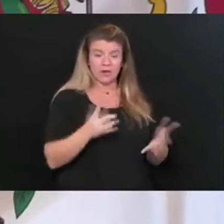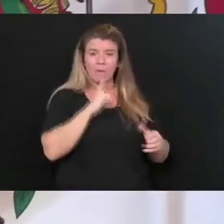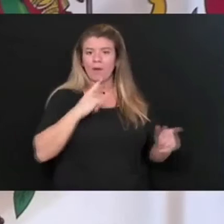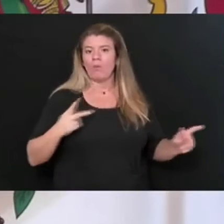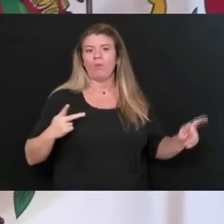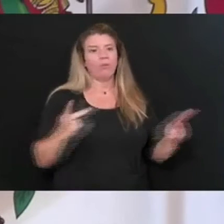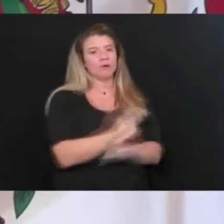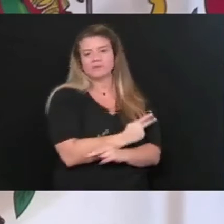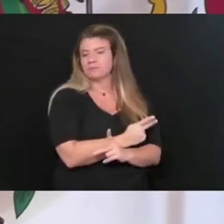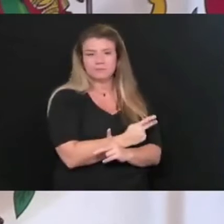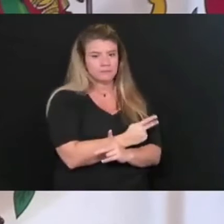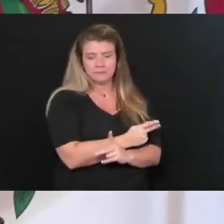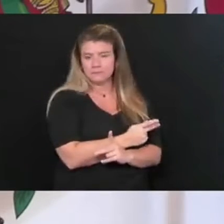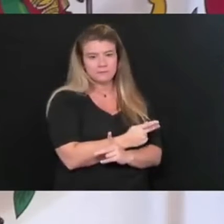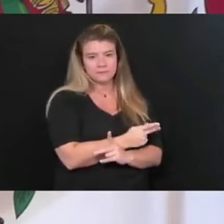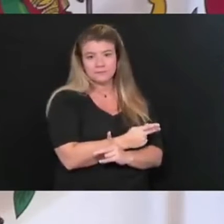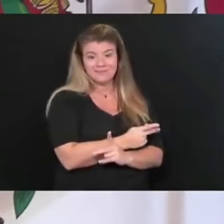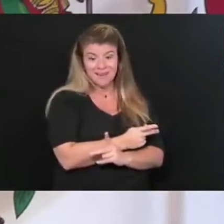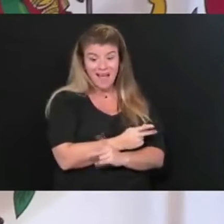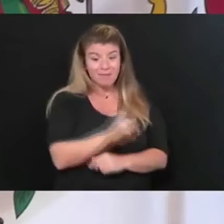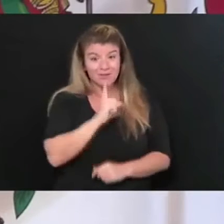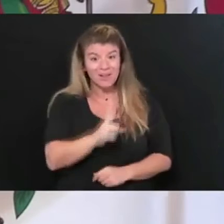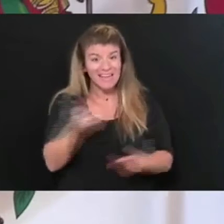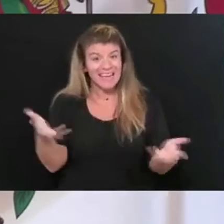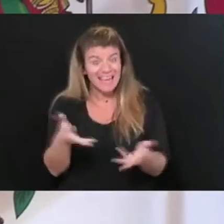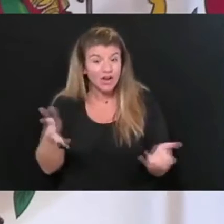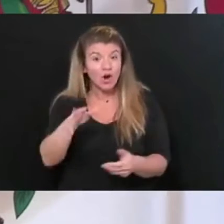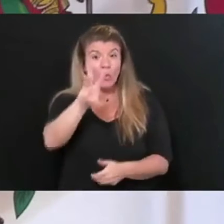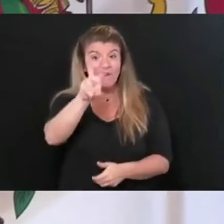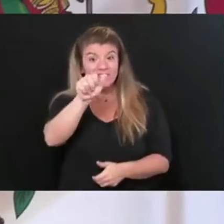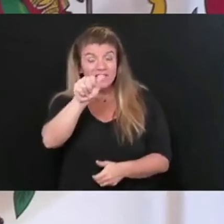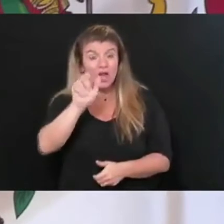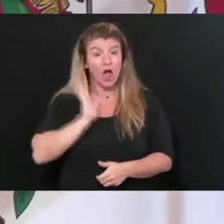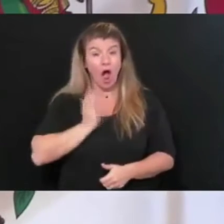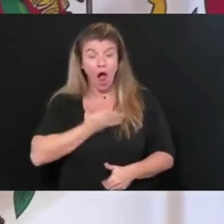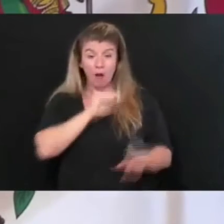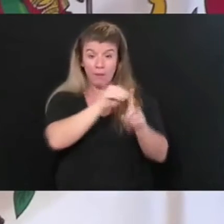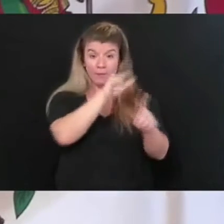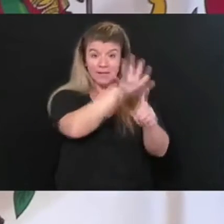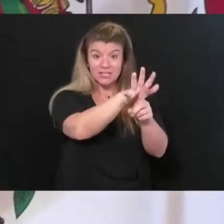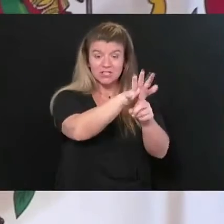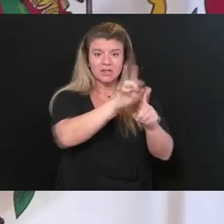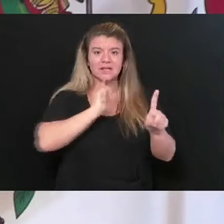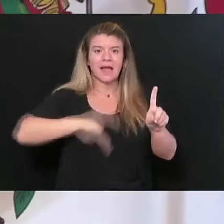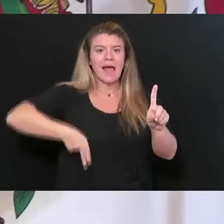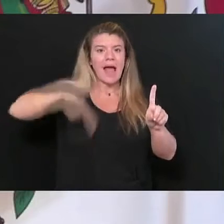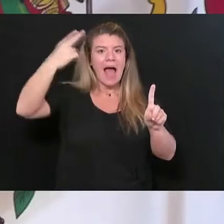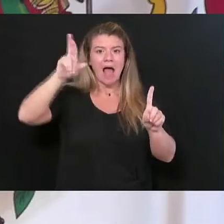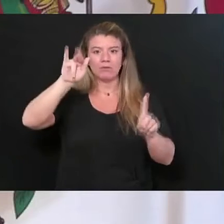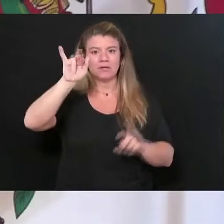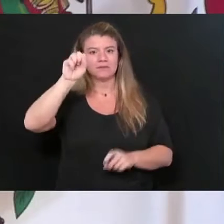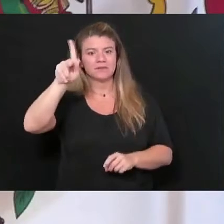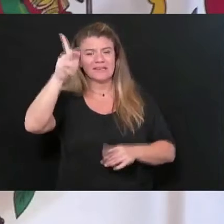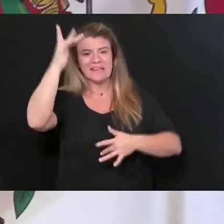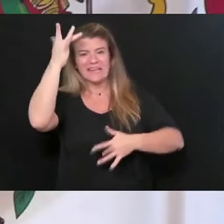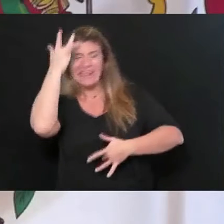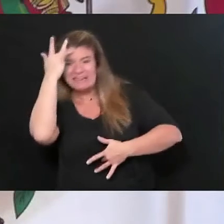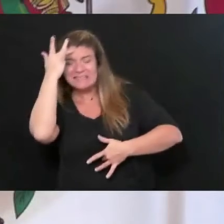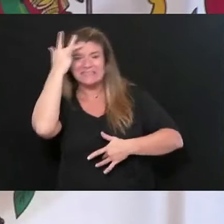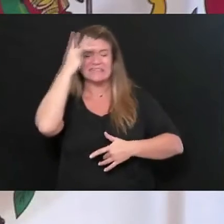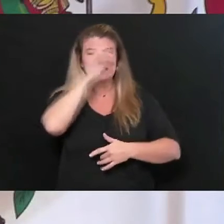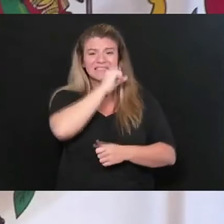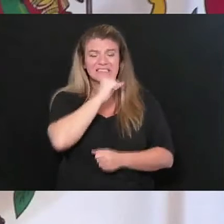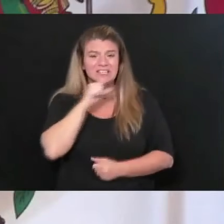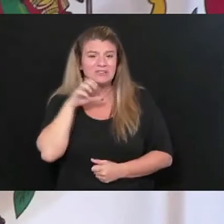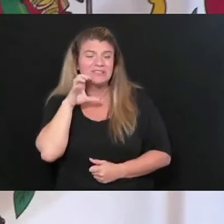is the most elderly, the most, you know, chronic illnesses within a rock's throw